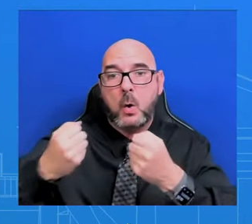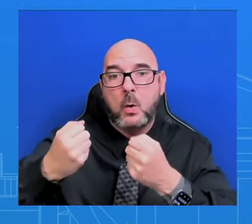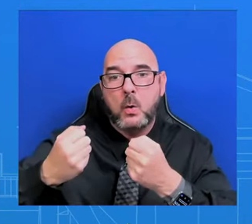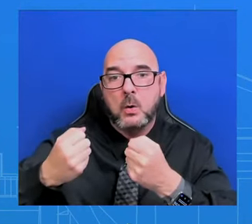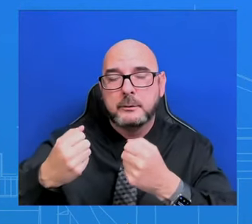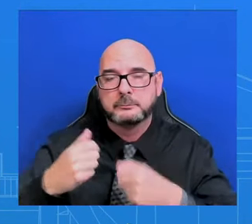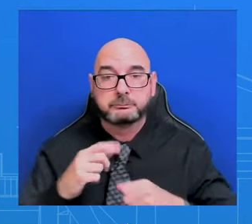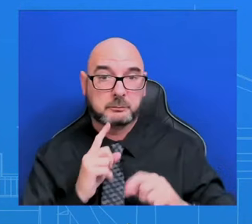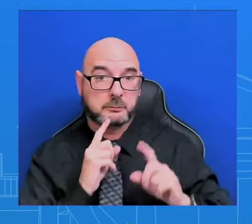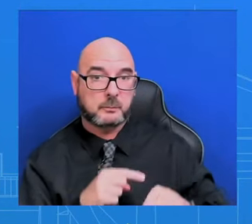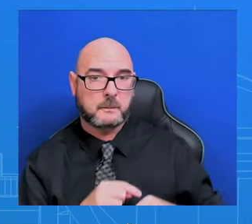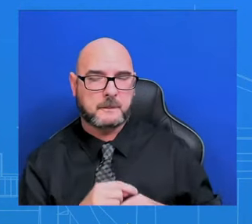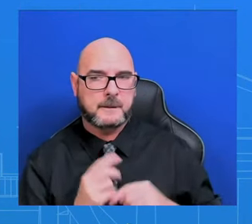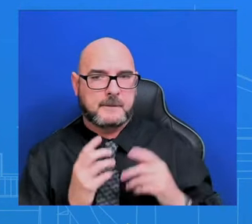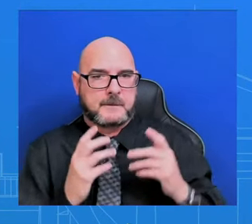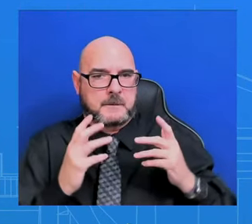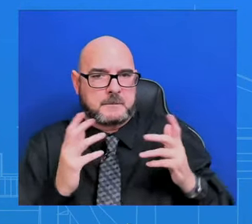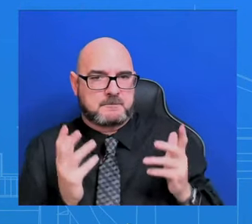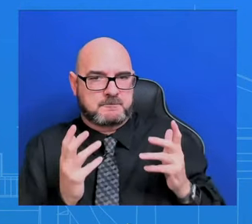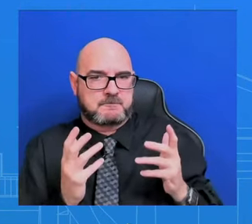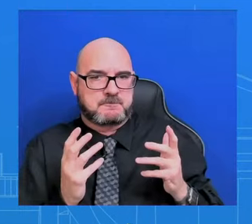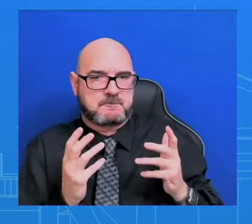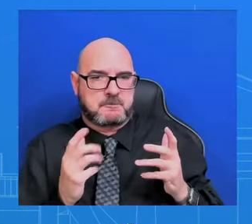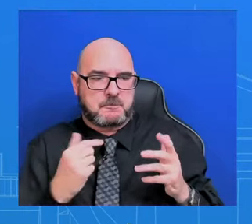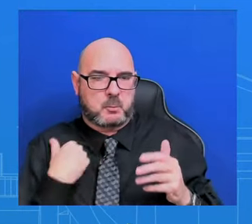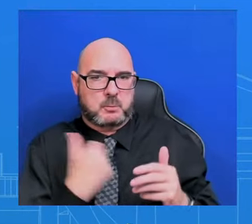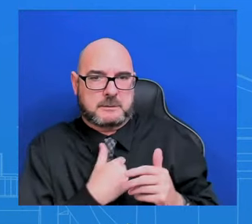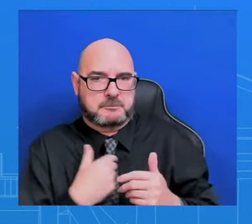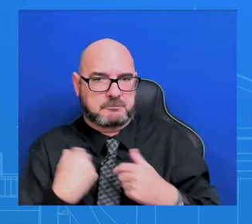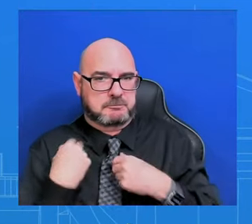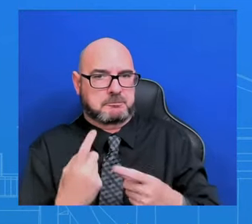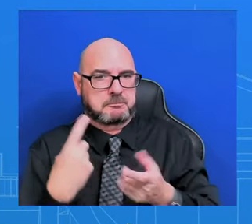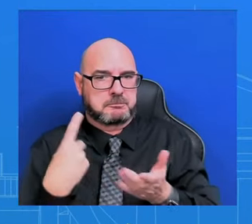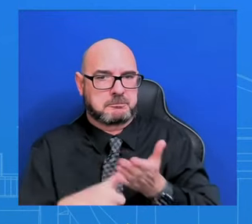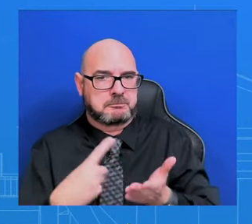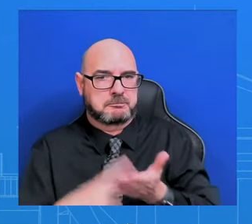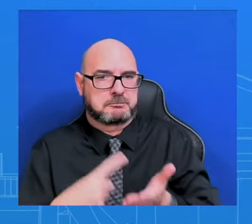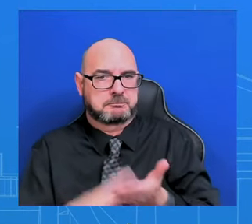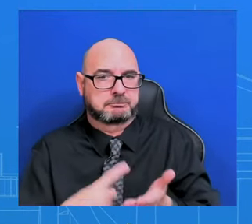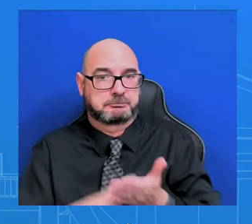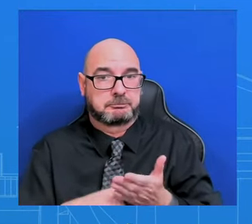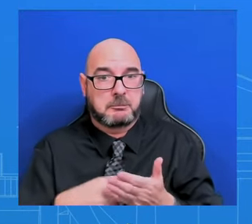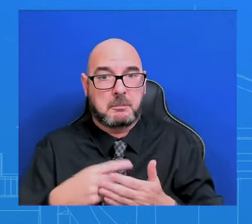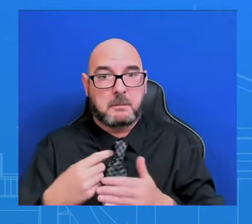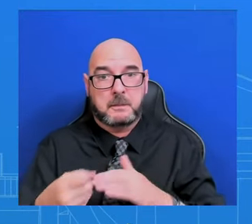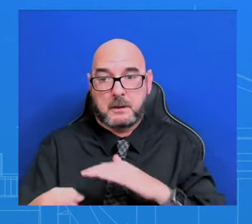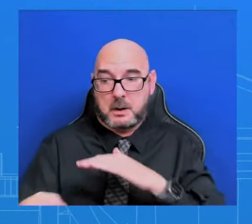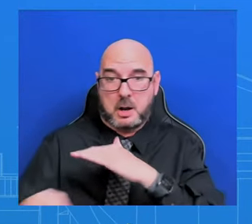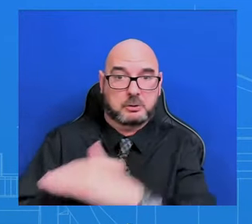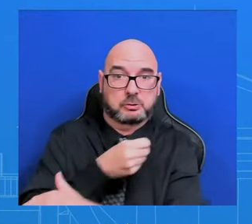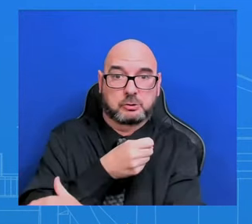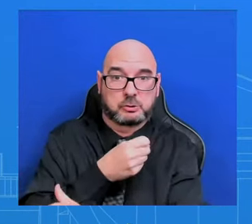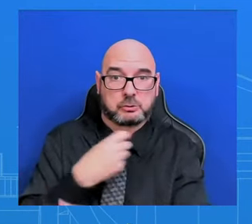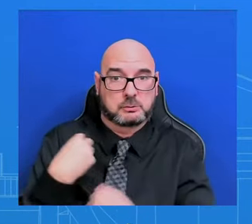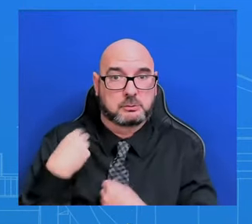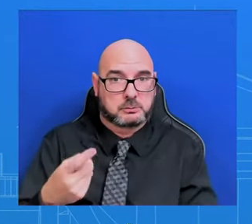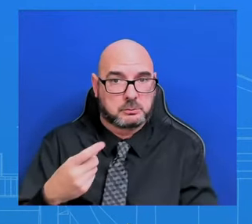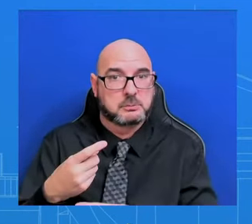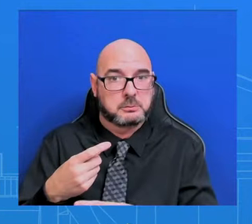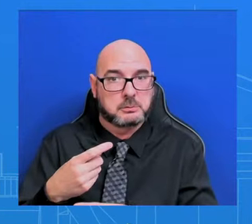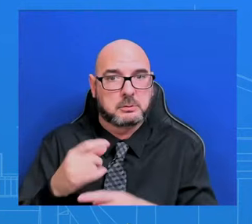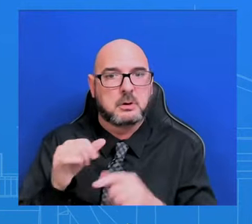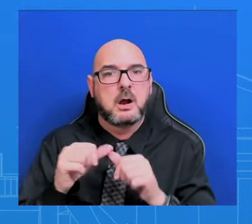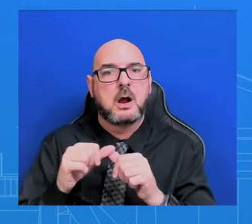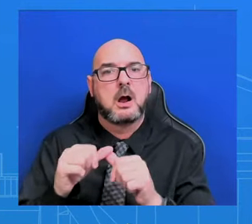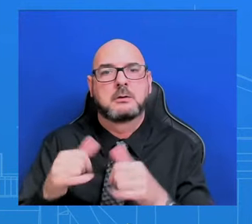are ongoing discussions. I wouldn't even classify them as negotiations quite at this point, but ongoing discussions with counterparts about what's in